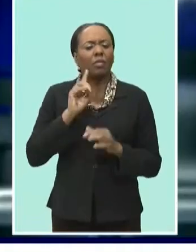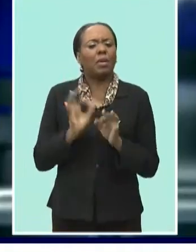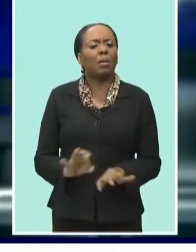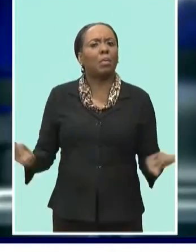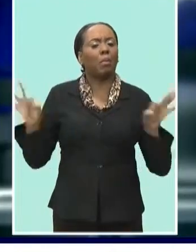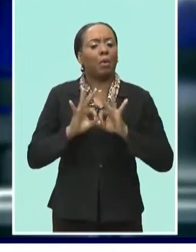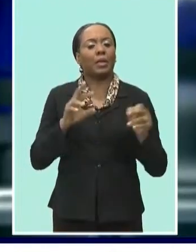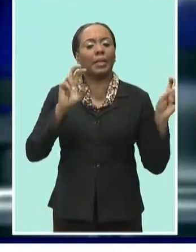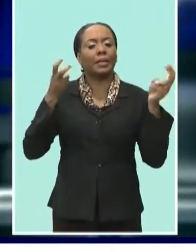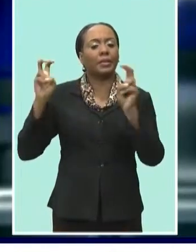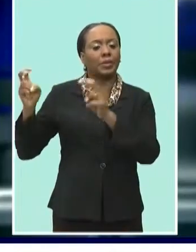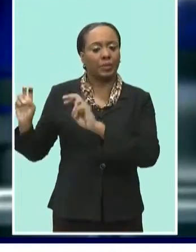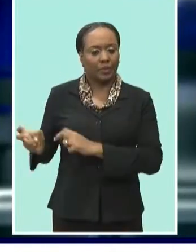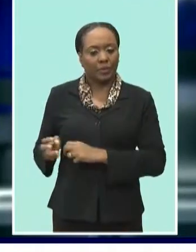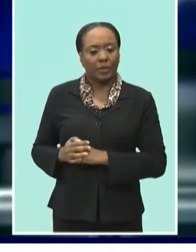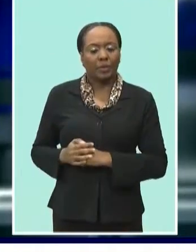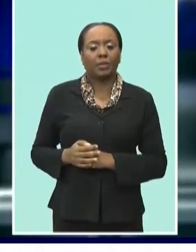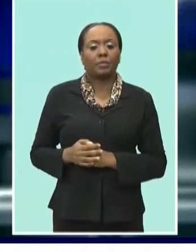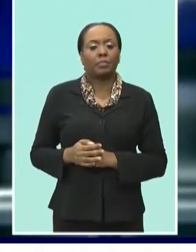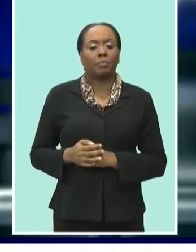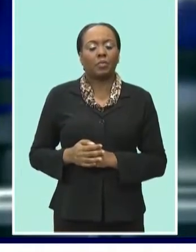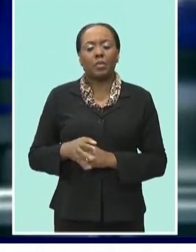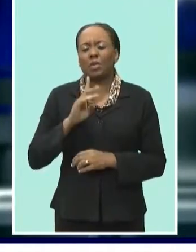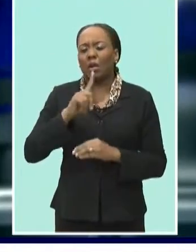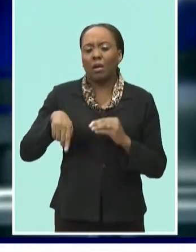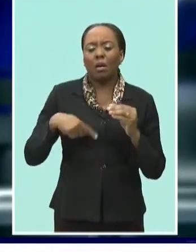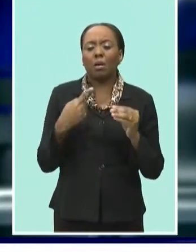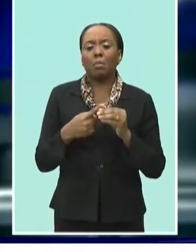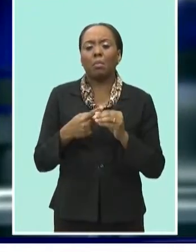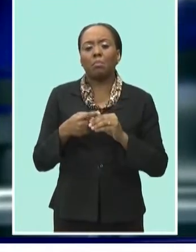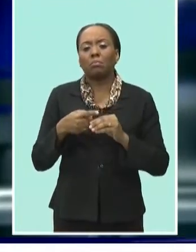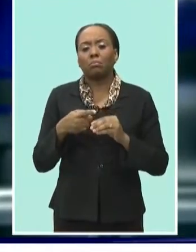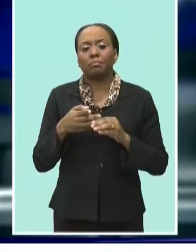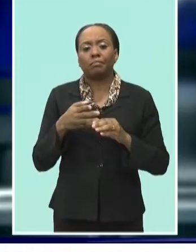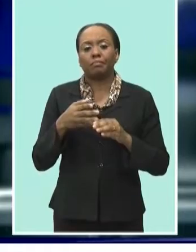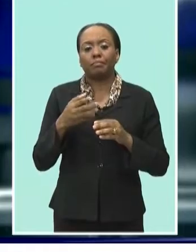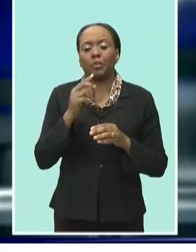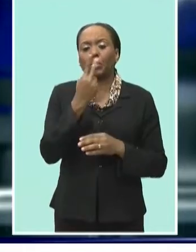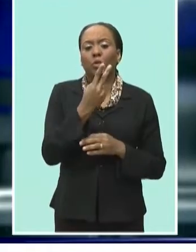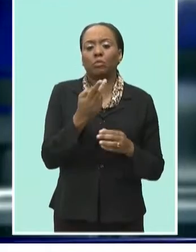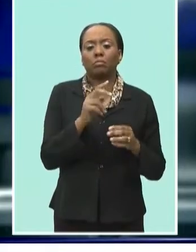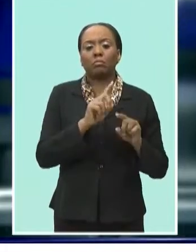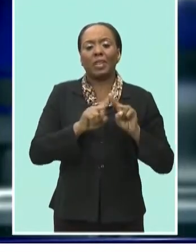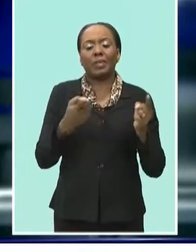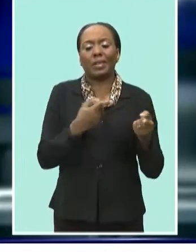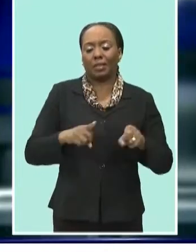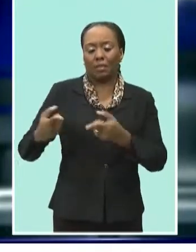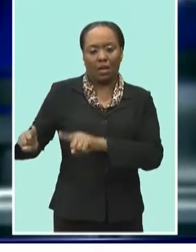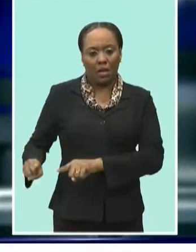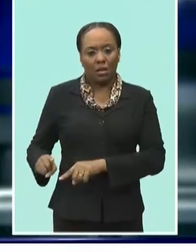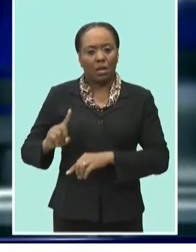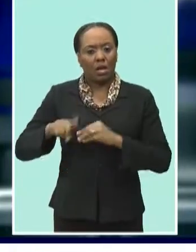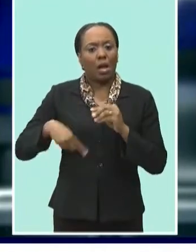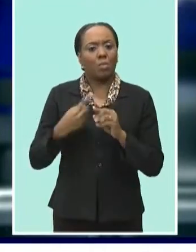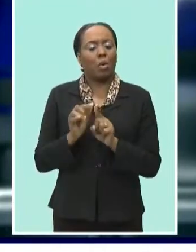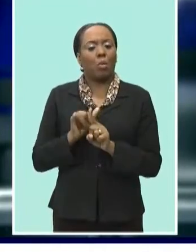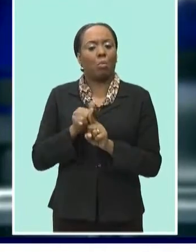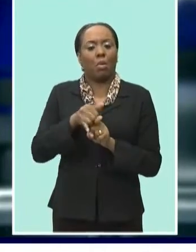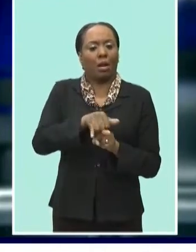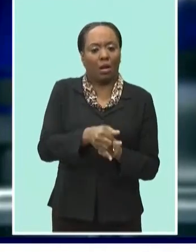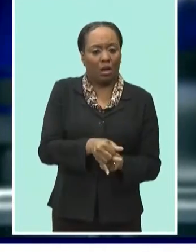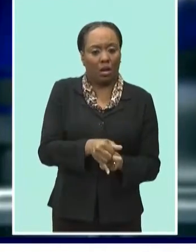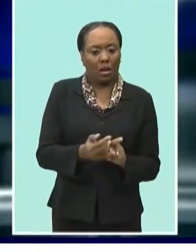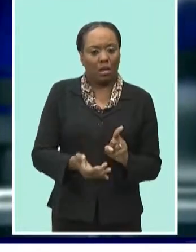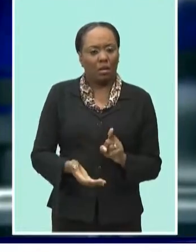issues were highlighted by Barbados at two separate events. It was Prime Minister Mia Amor Motley who addressed the problem of bullying.